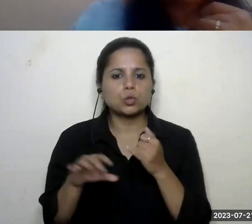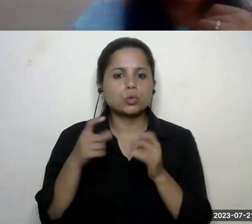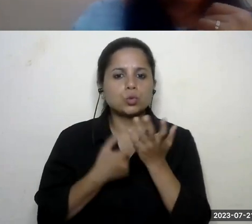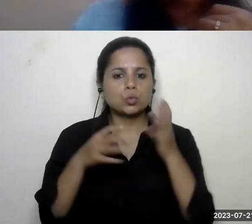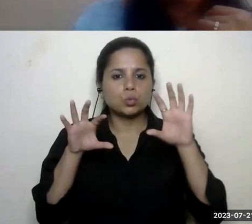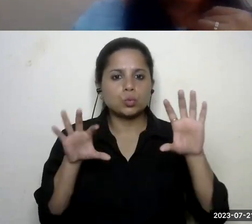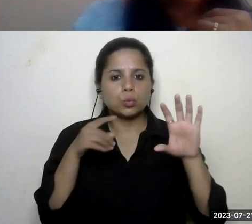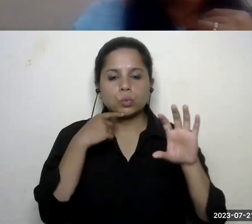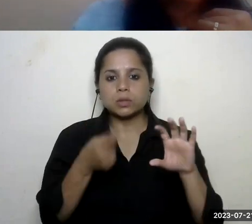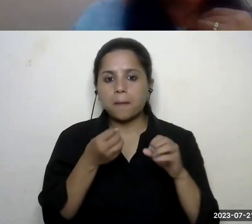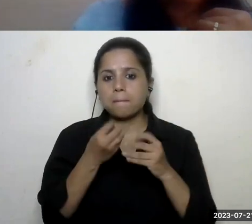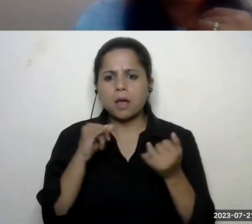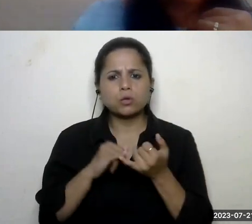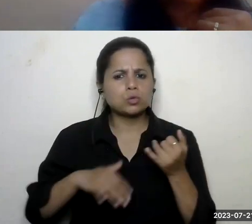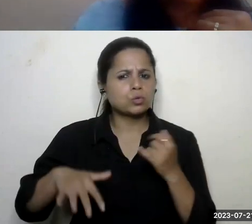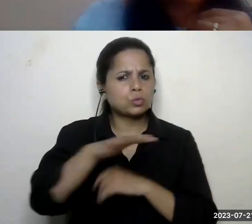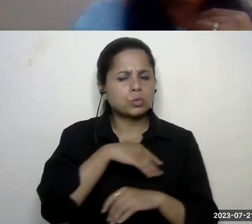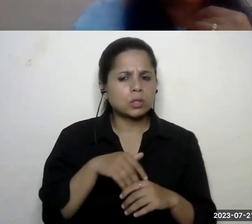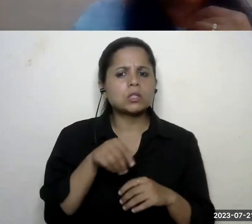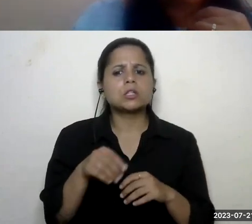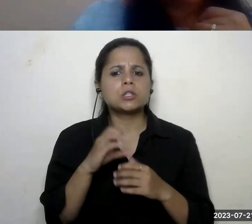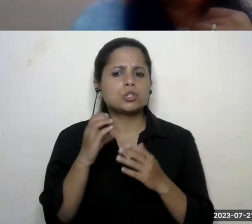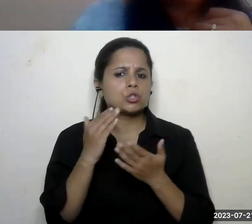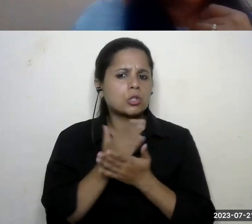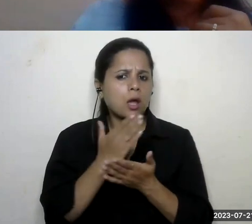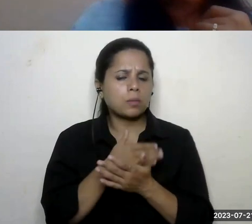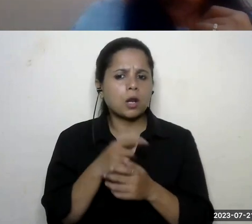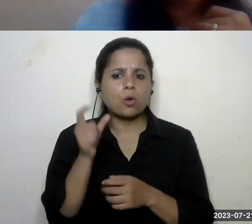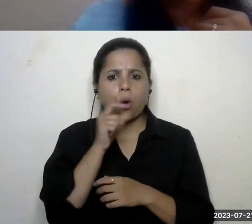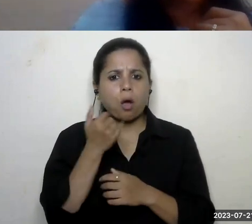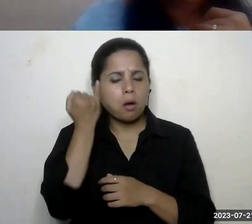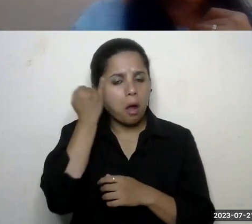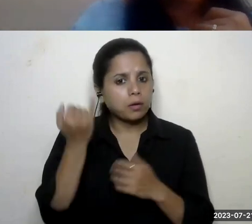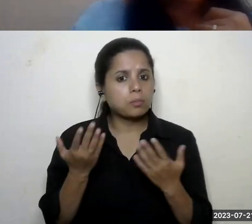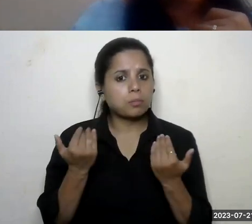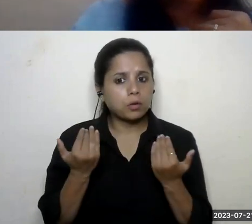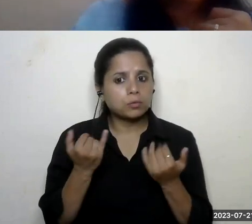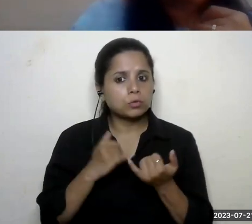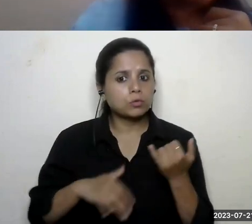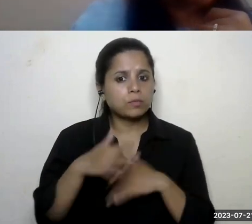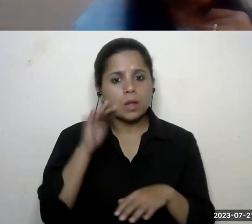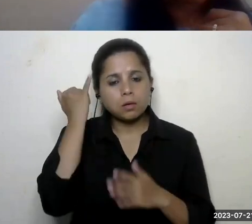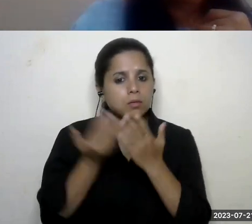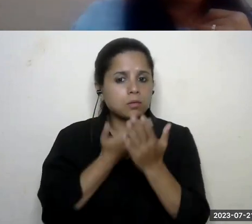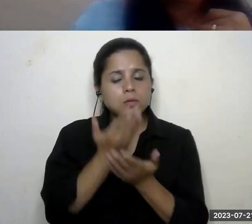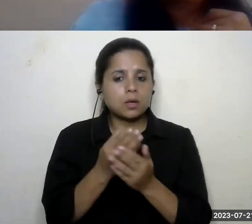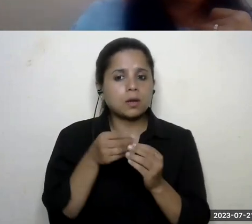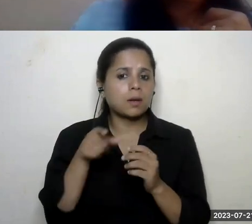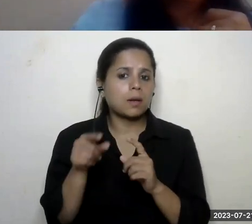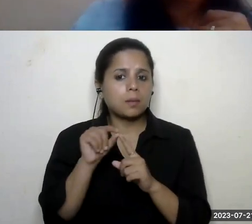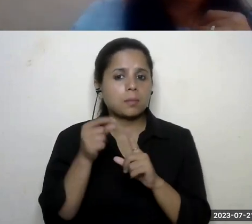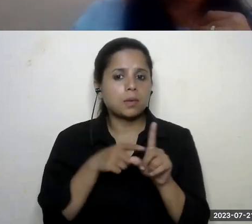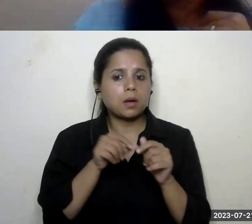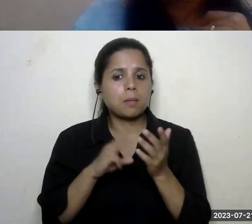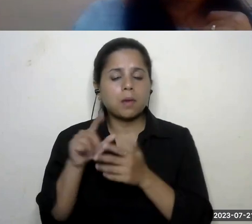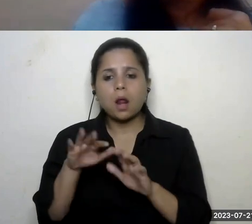start any society or chapter at your college level that's a very good idea um any suggestions meena and priya on how to